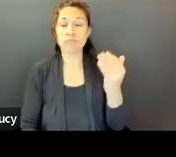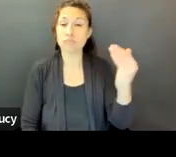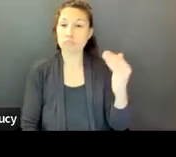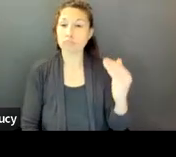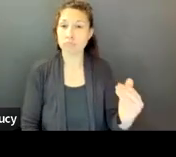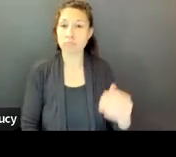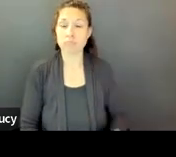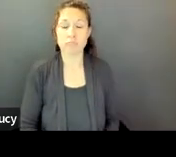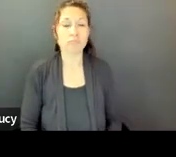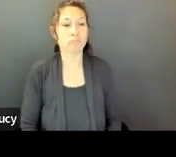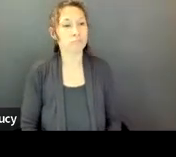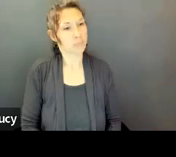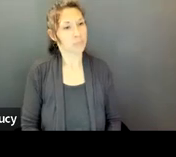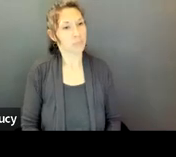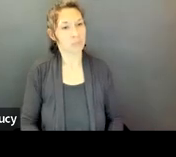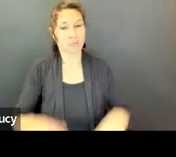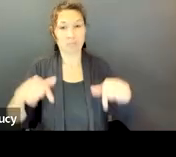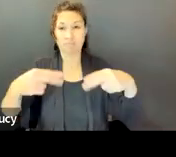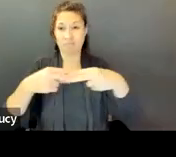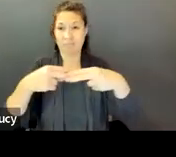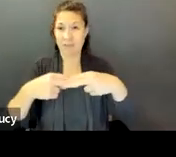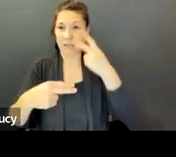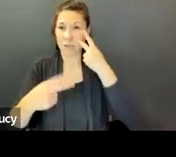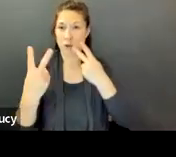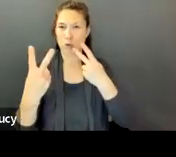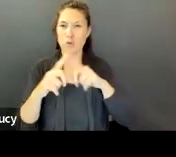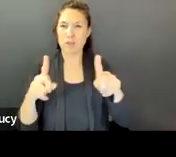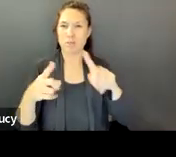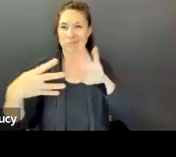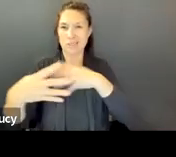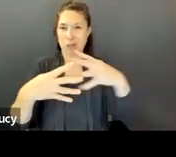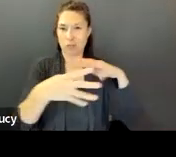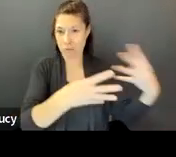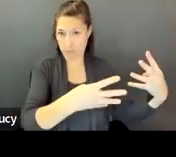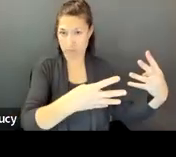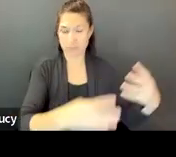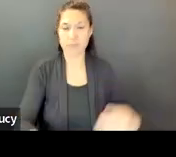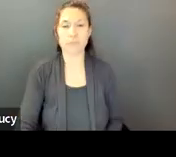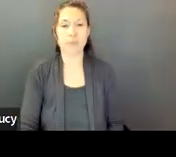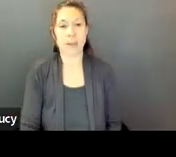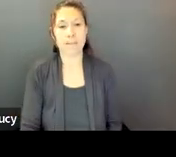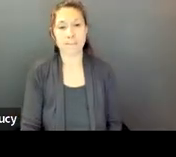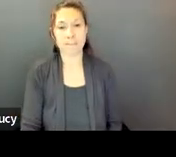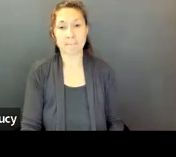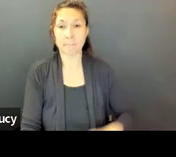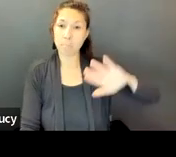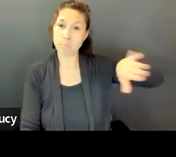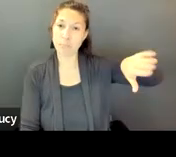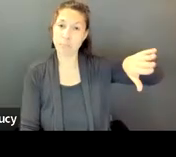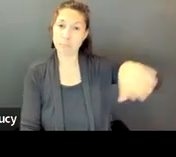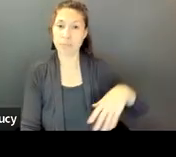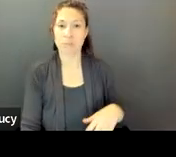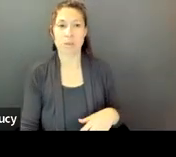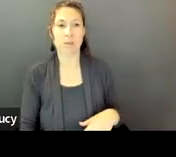On this side, you'll see two different timelines. On the left, you'll see the steps for the